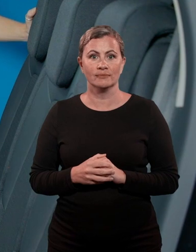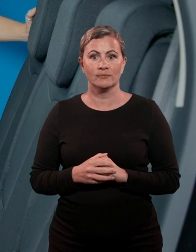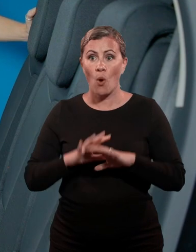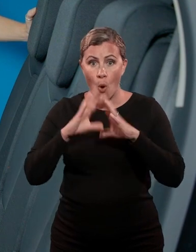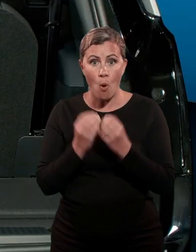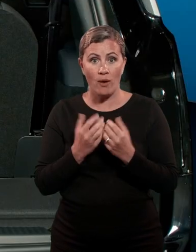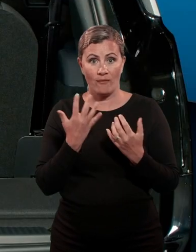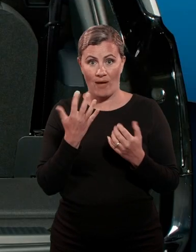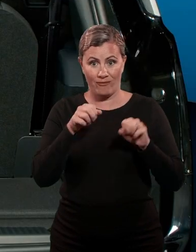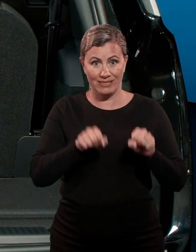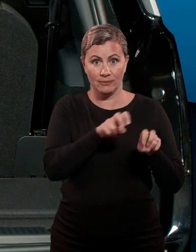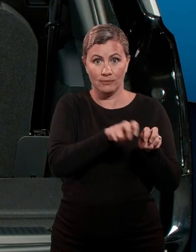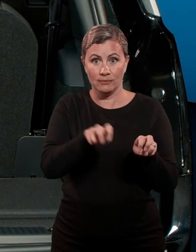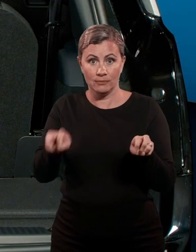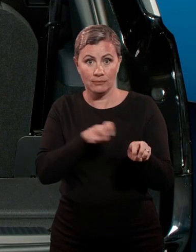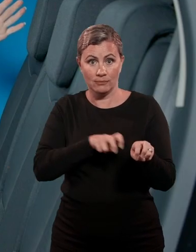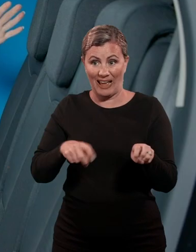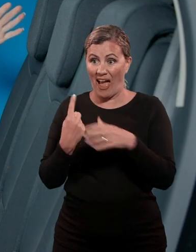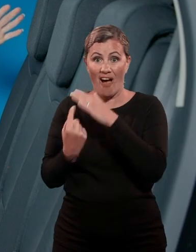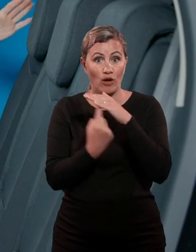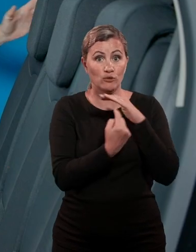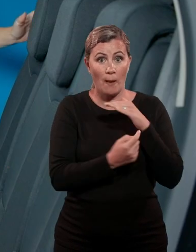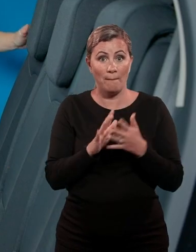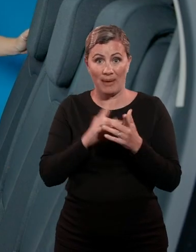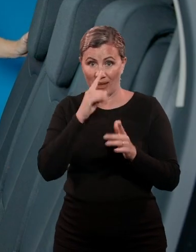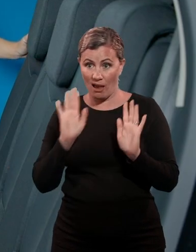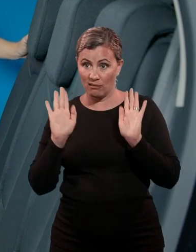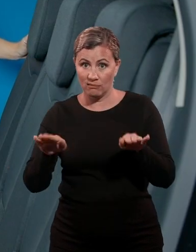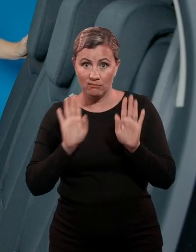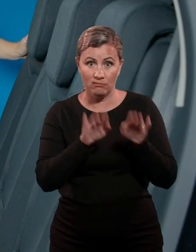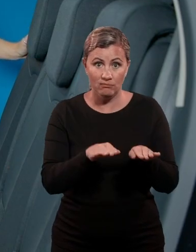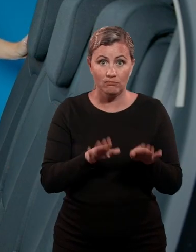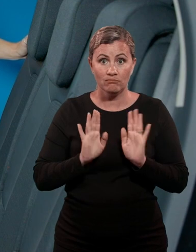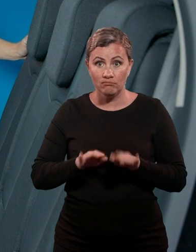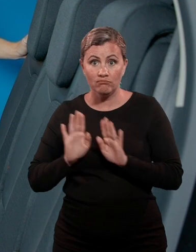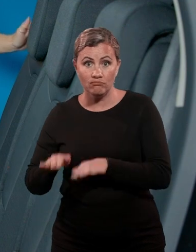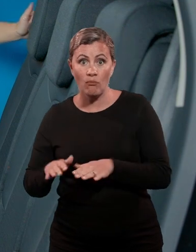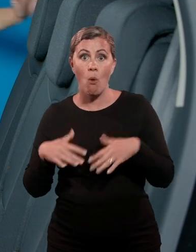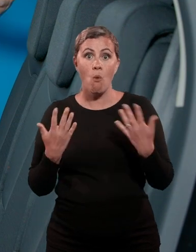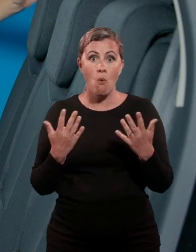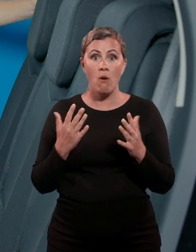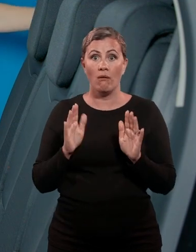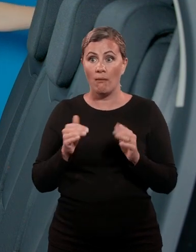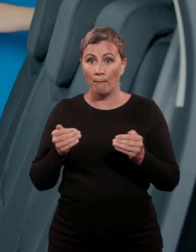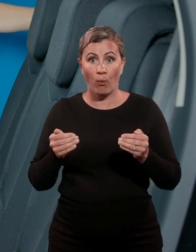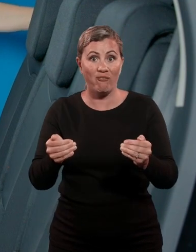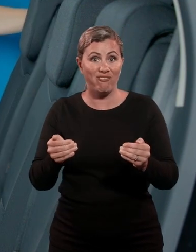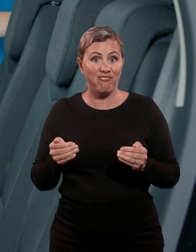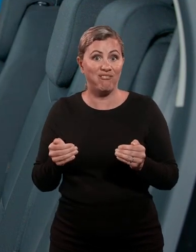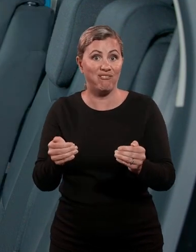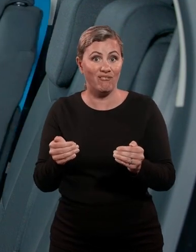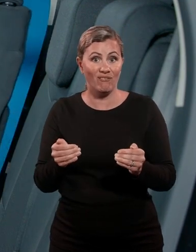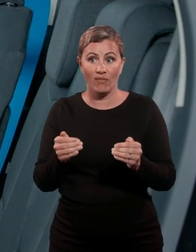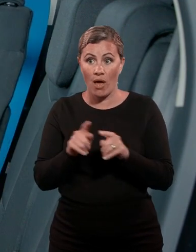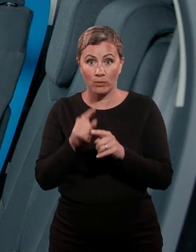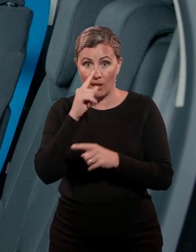Tourer. All five rear seats are individual. The three seats in row two are all full size, and can be slid backwards and